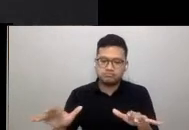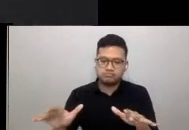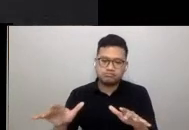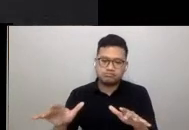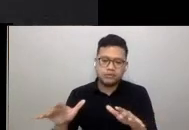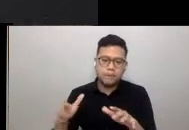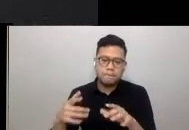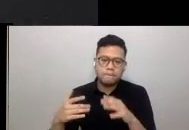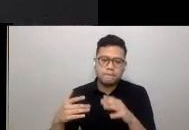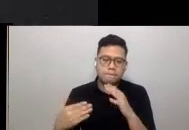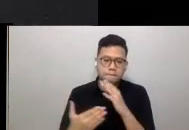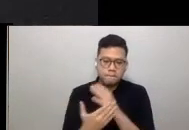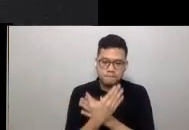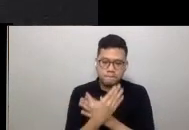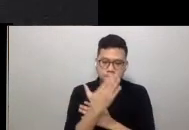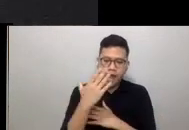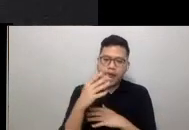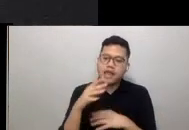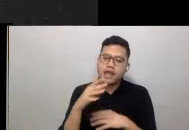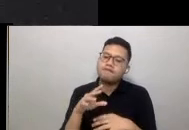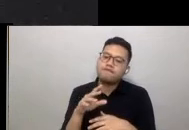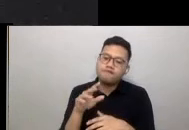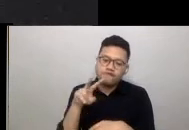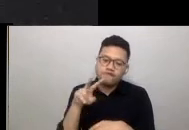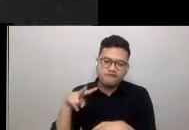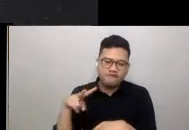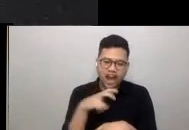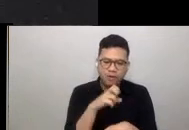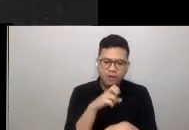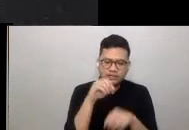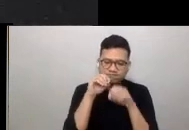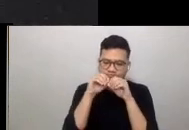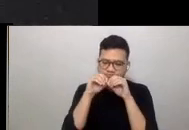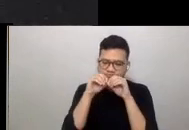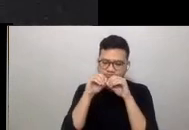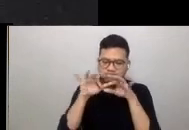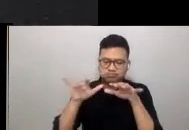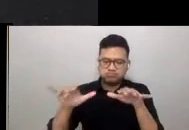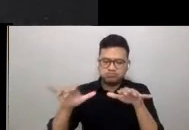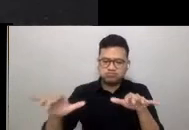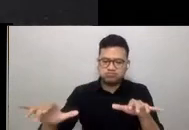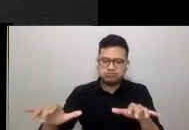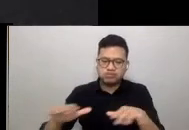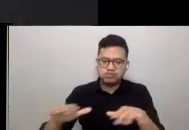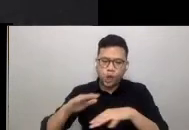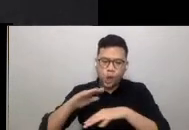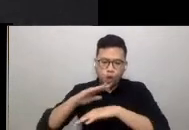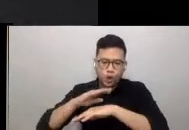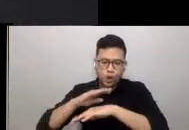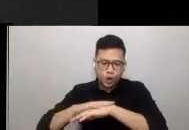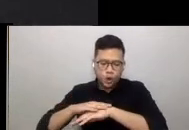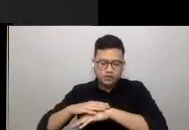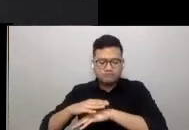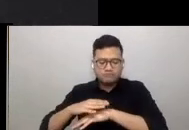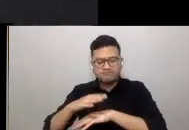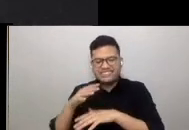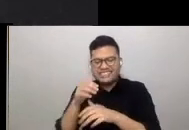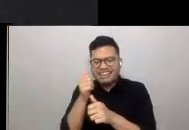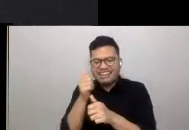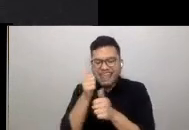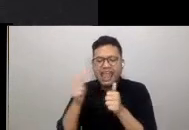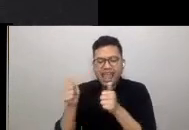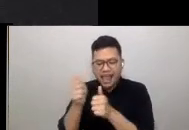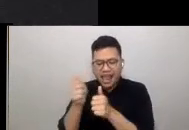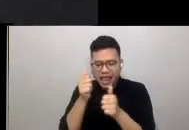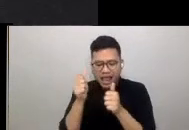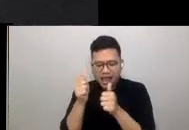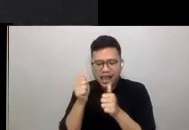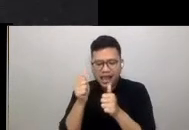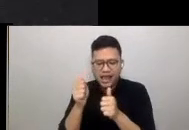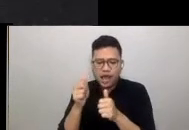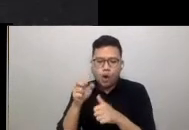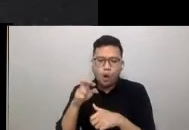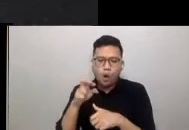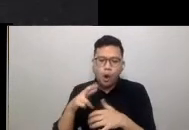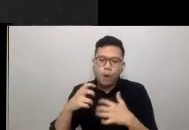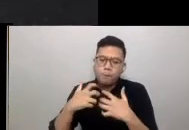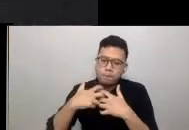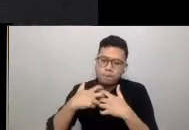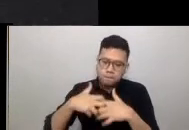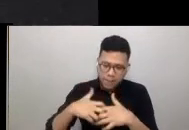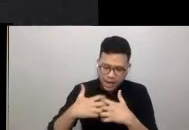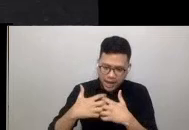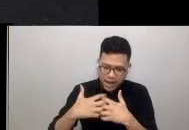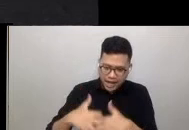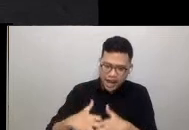viral particles that can be directly deposited on surfaces or suspended due to natural or mechanical airflow